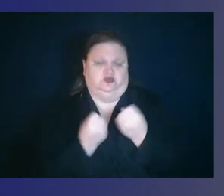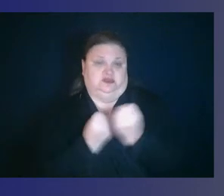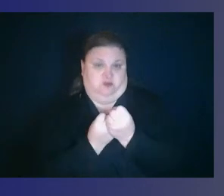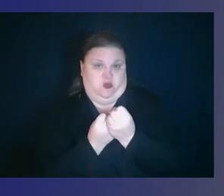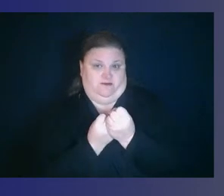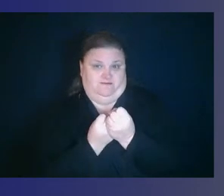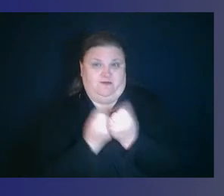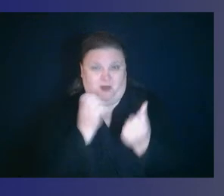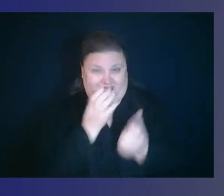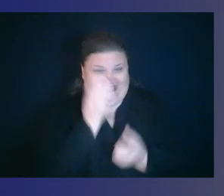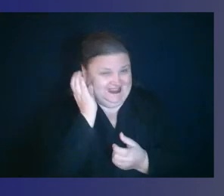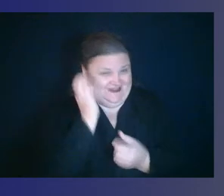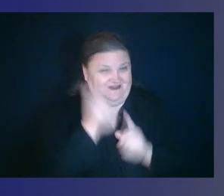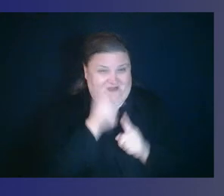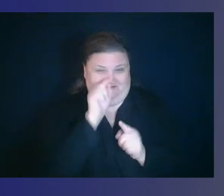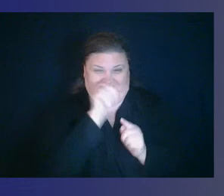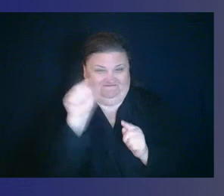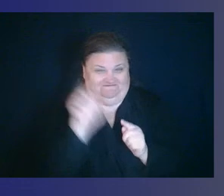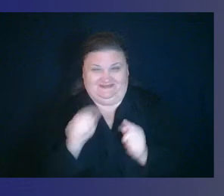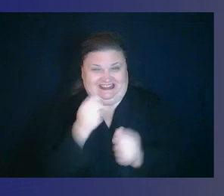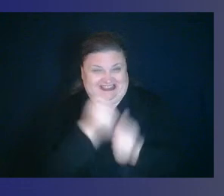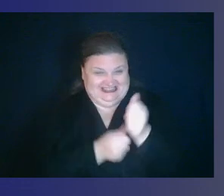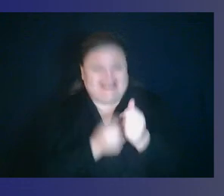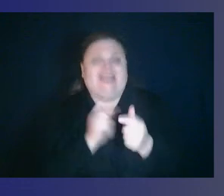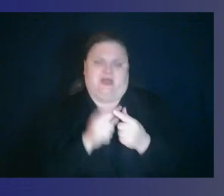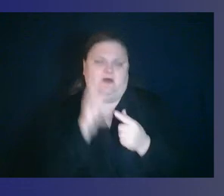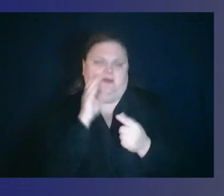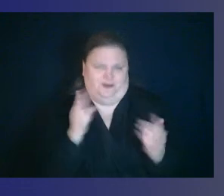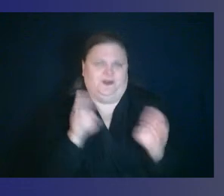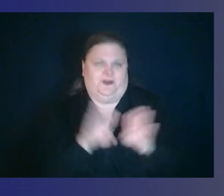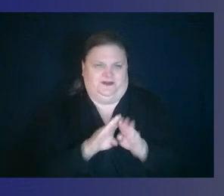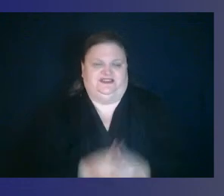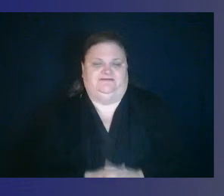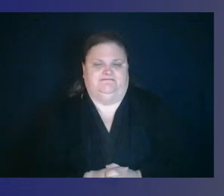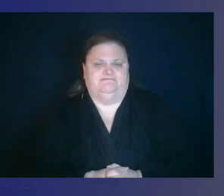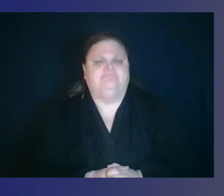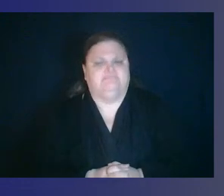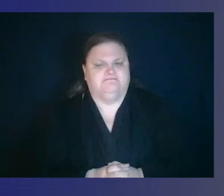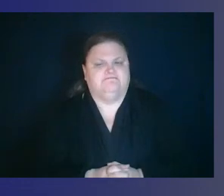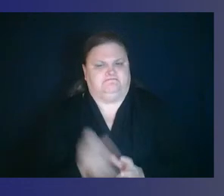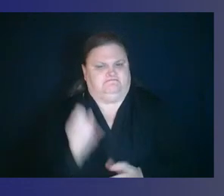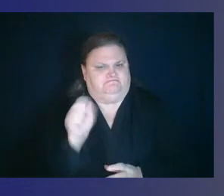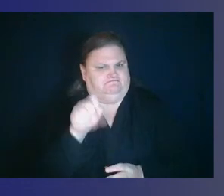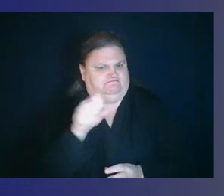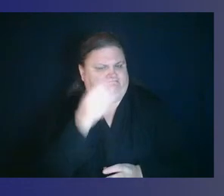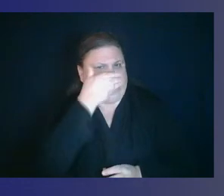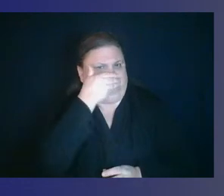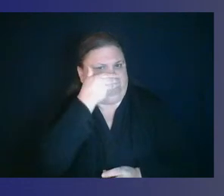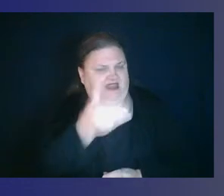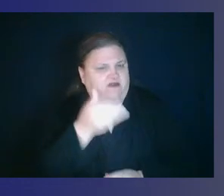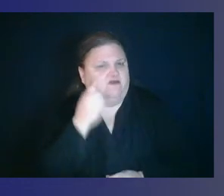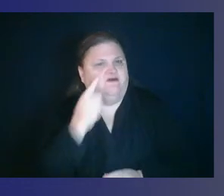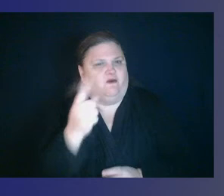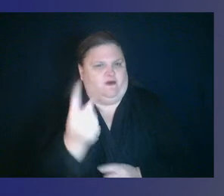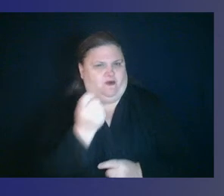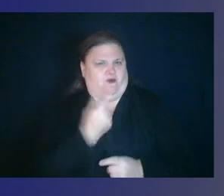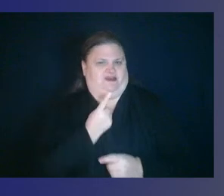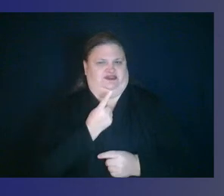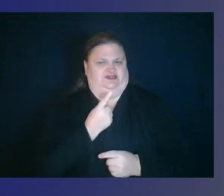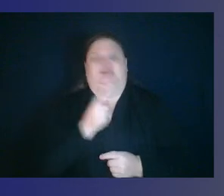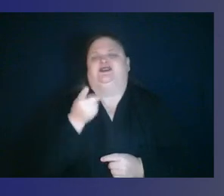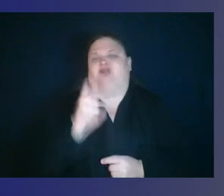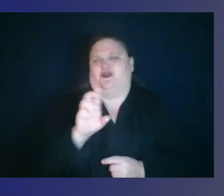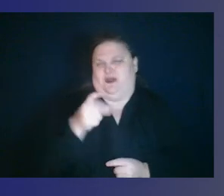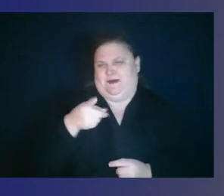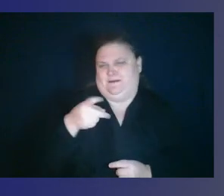today because we're a little bit past one o'clock. Yeah. Um, thank you for that question. And here's the thing is, I probably should have saved that five